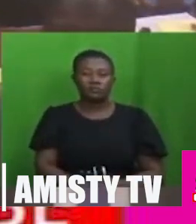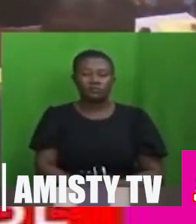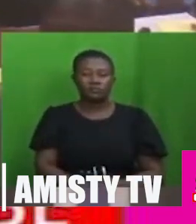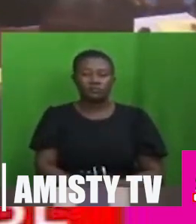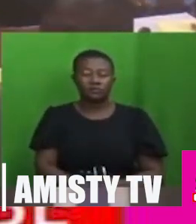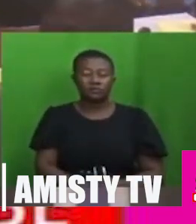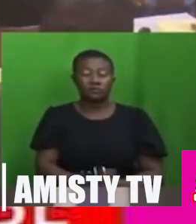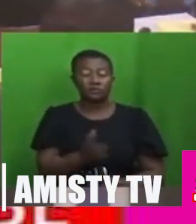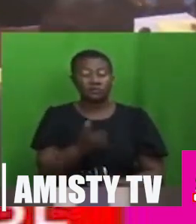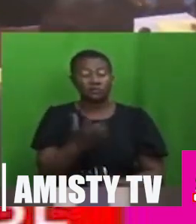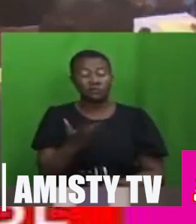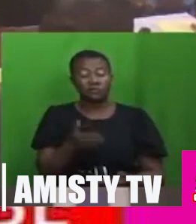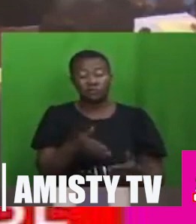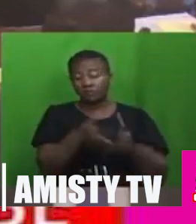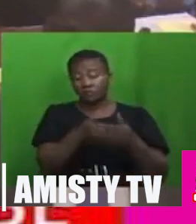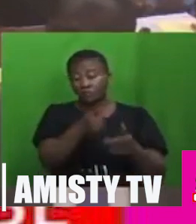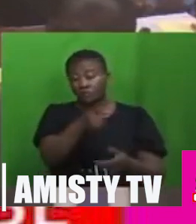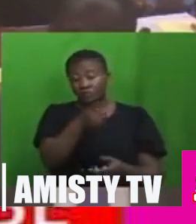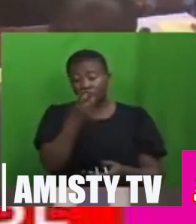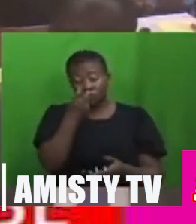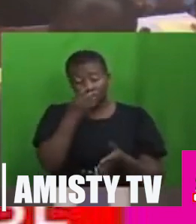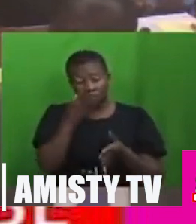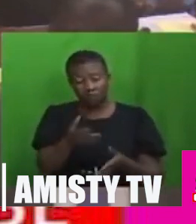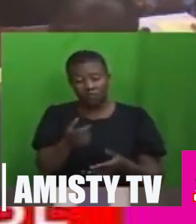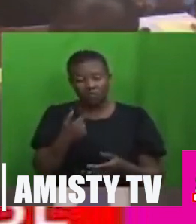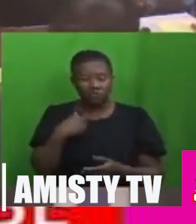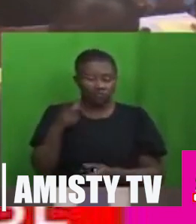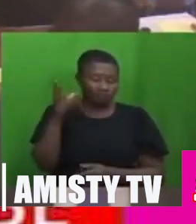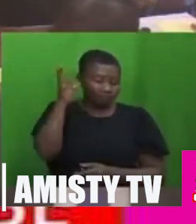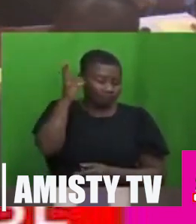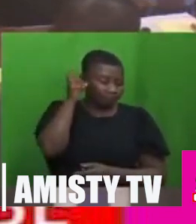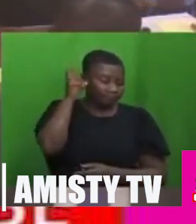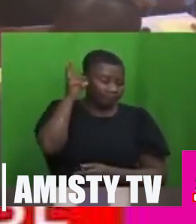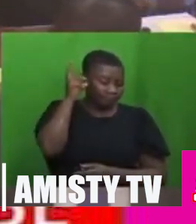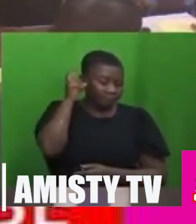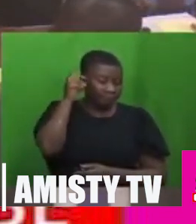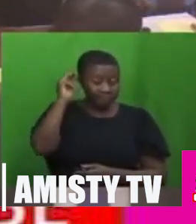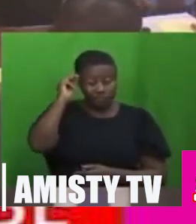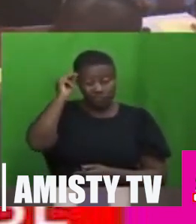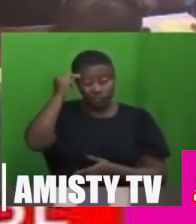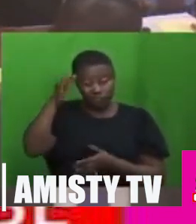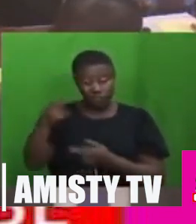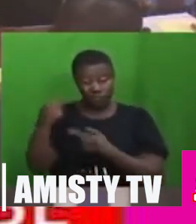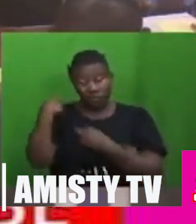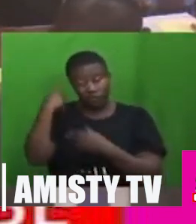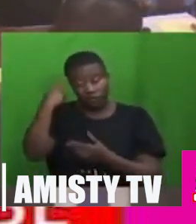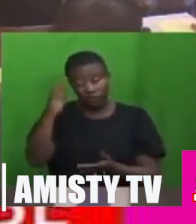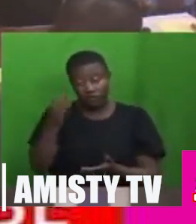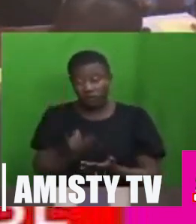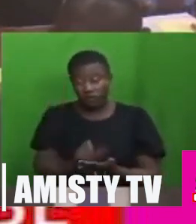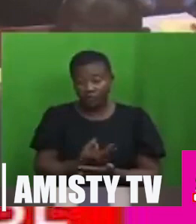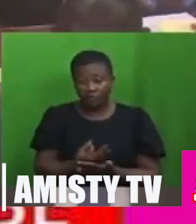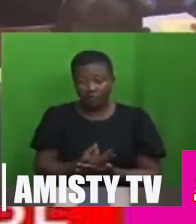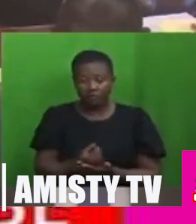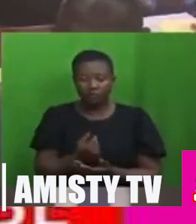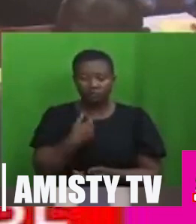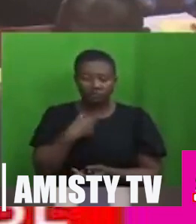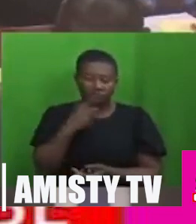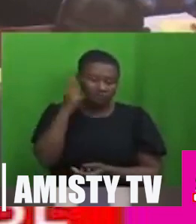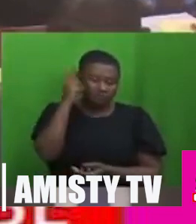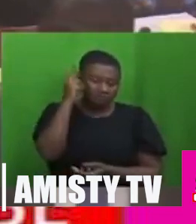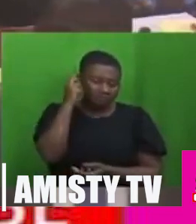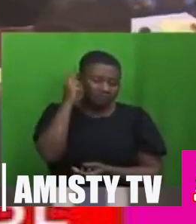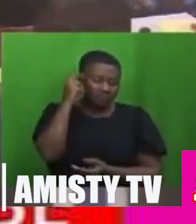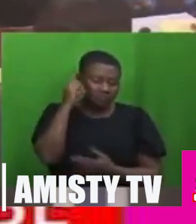Mr. Speaker. Mr. Speaker, we have listened to our minister responsible for finance. Mr. Speaker, I listened to him attentively.